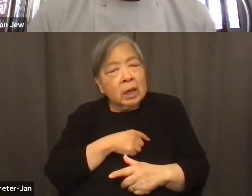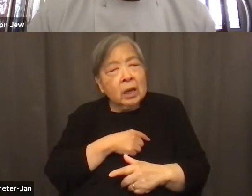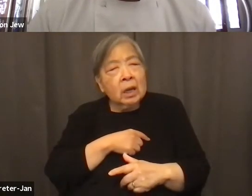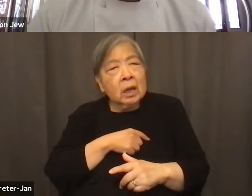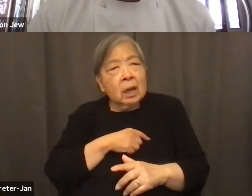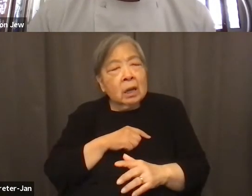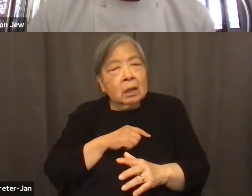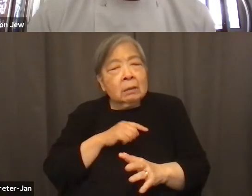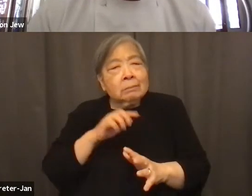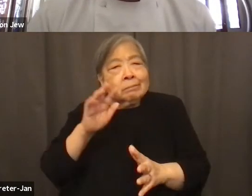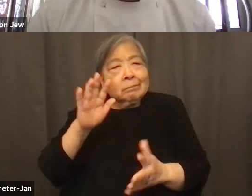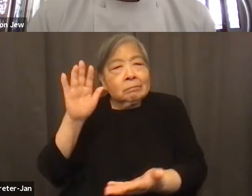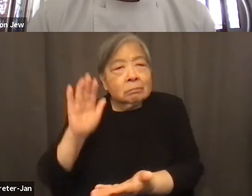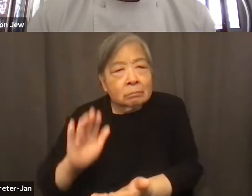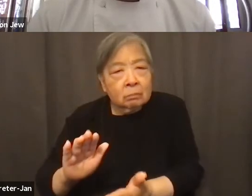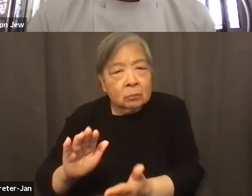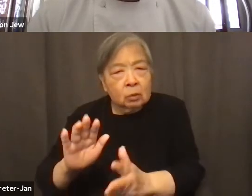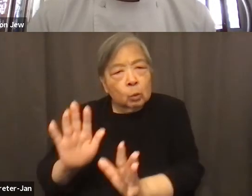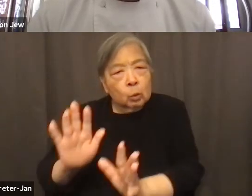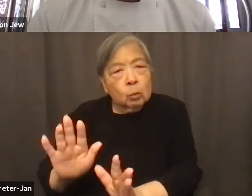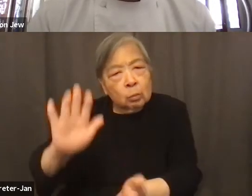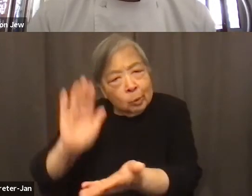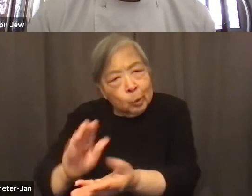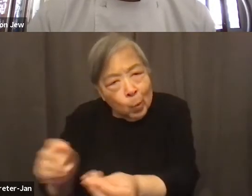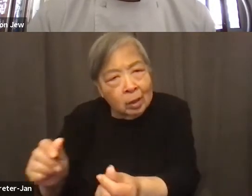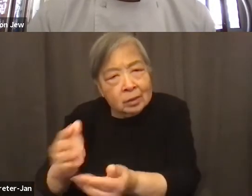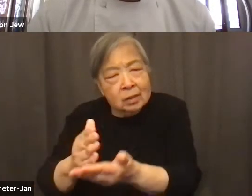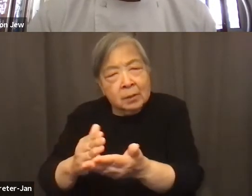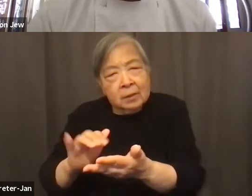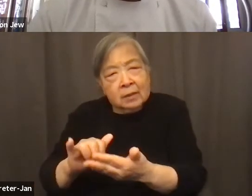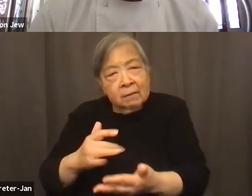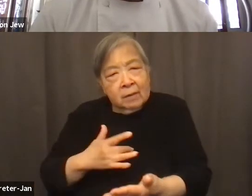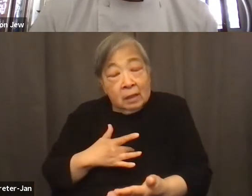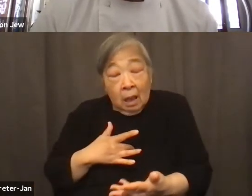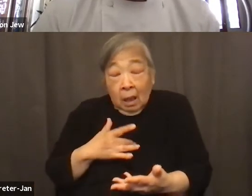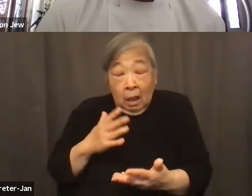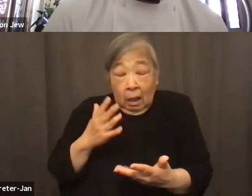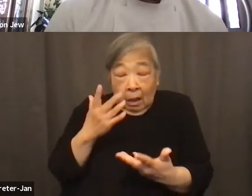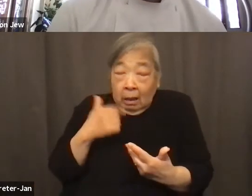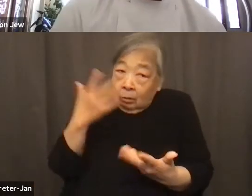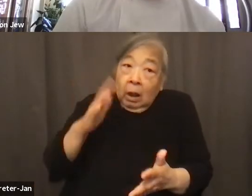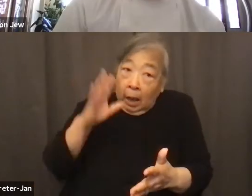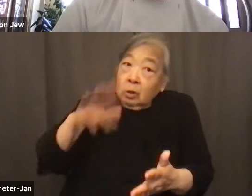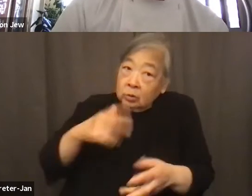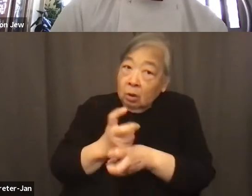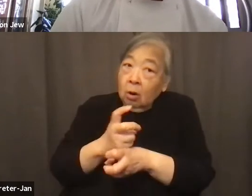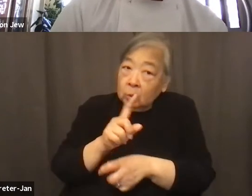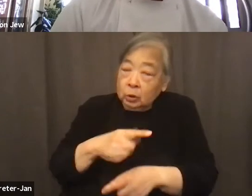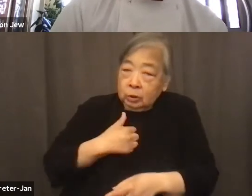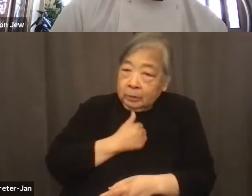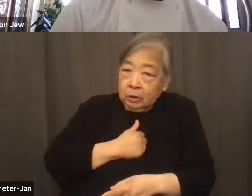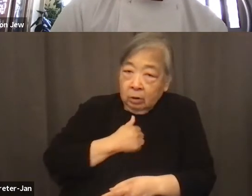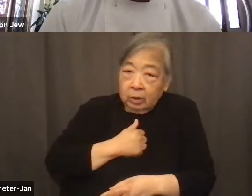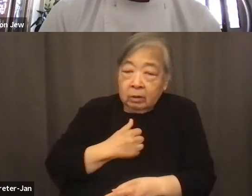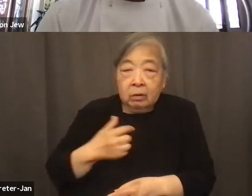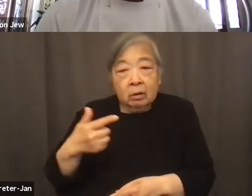feelings. I don't know. I know it's a hard question. I'm sorry. I mean, it's